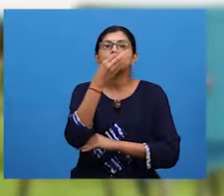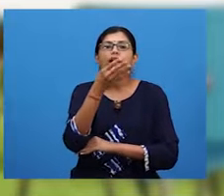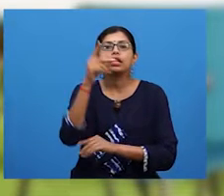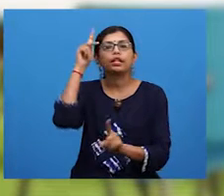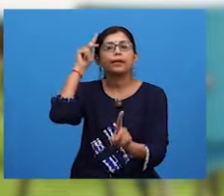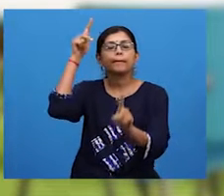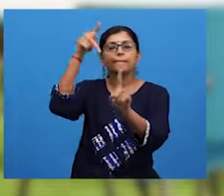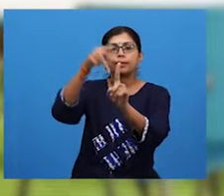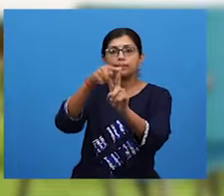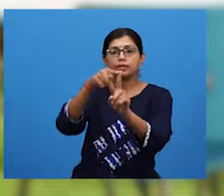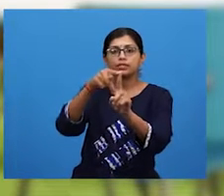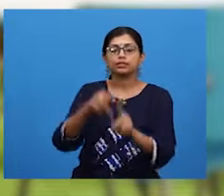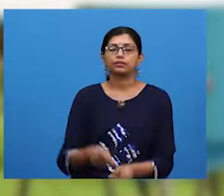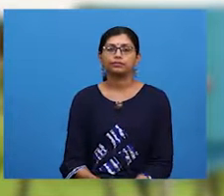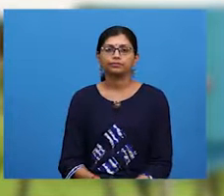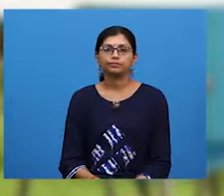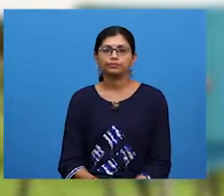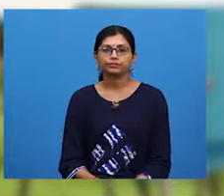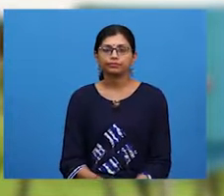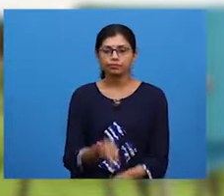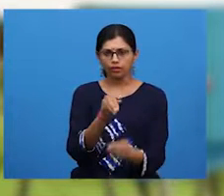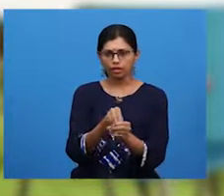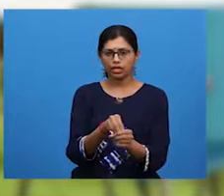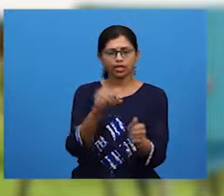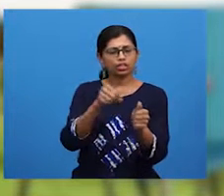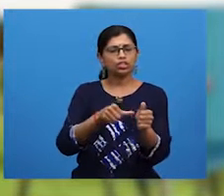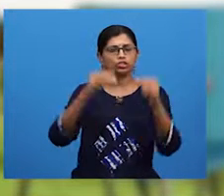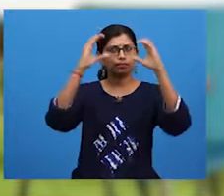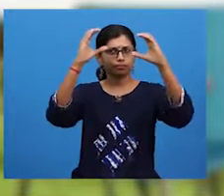of the task in each paragraph.